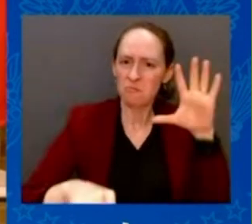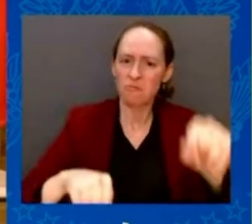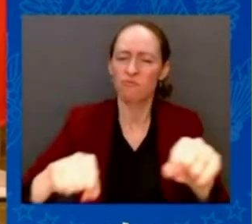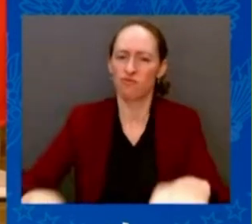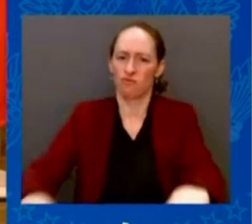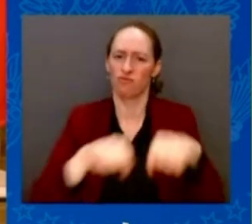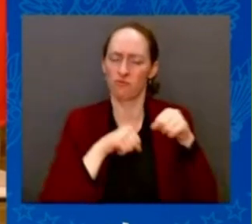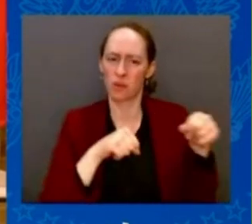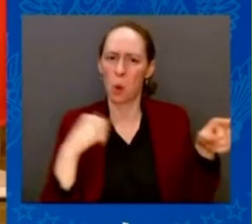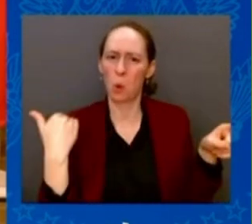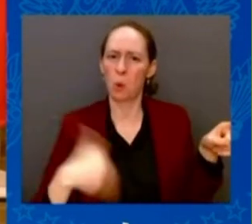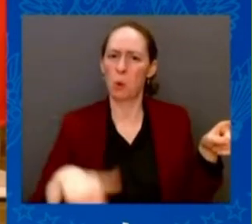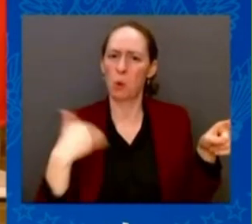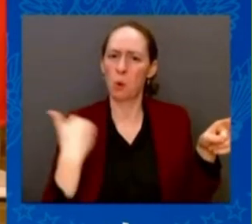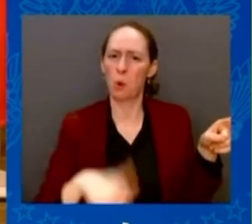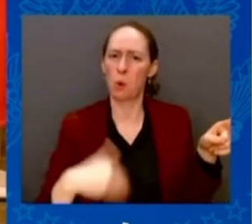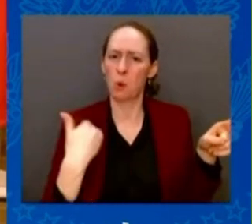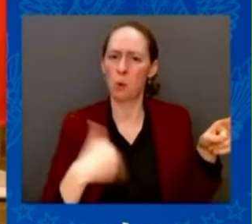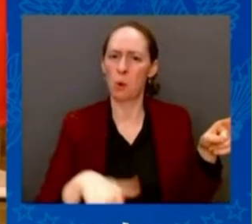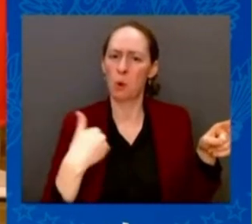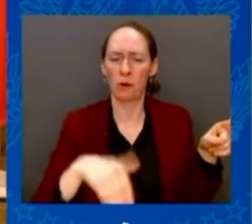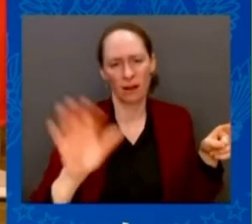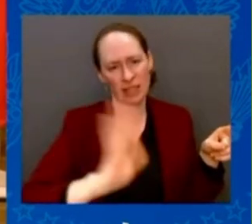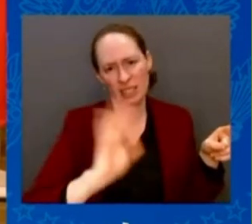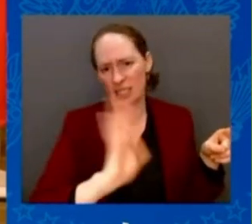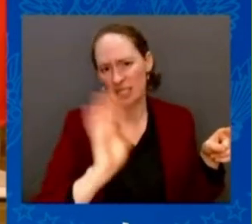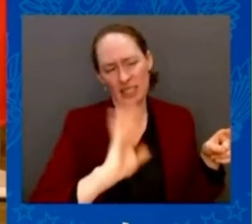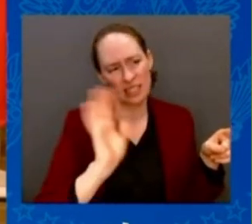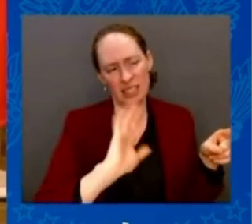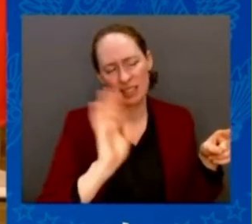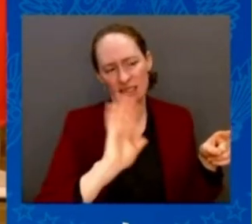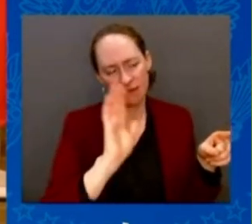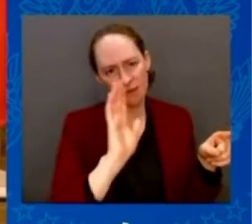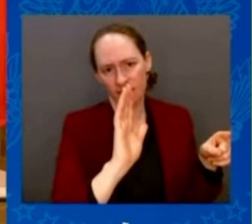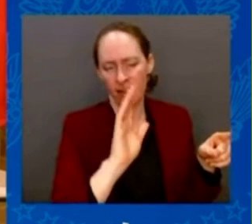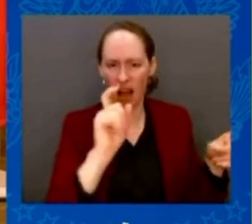all very much for allowing me to be with you. And look forward to our private discussions.